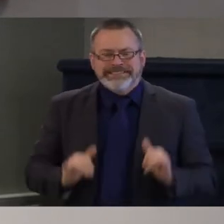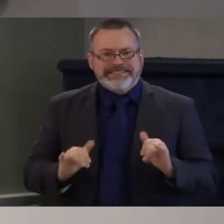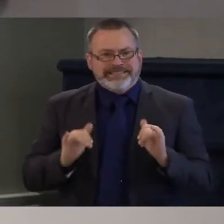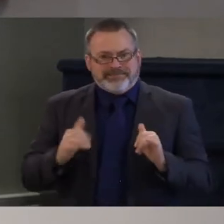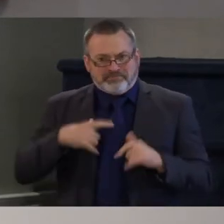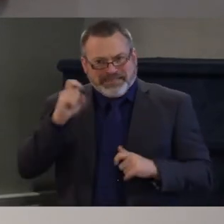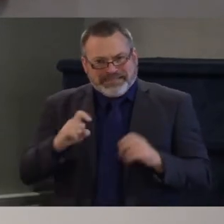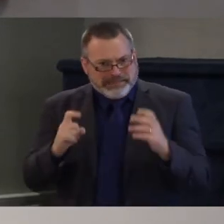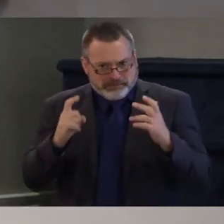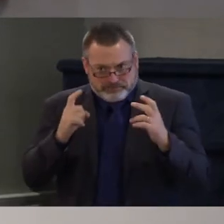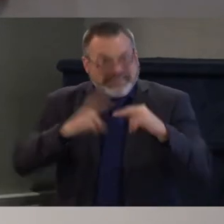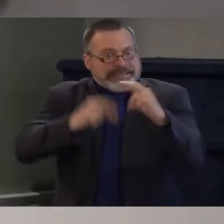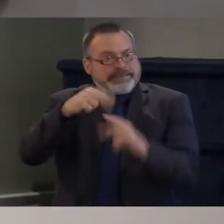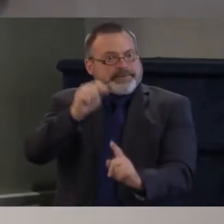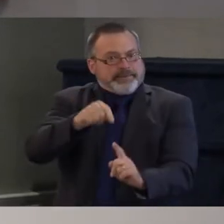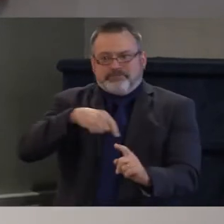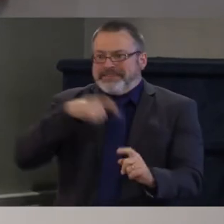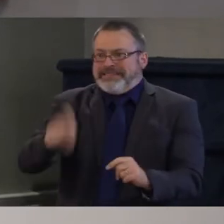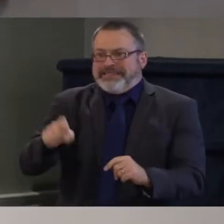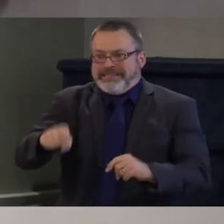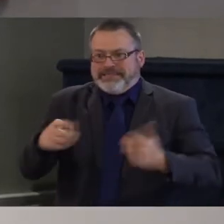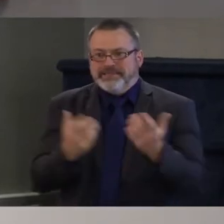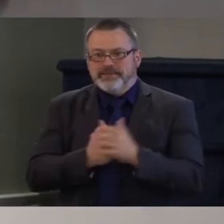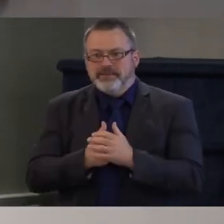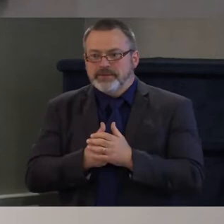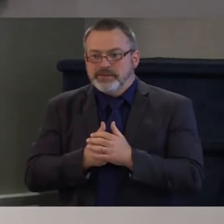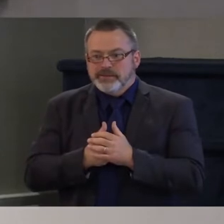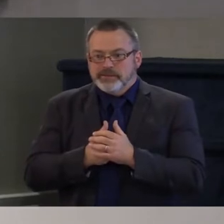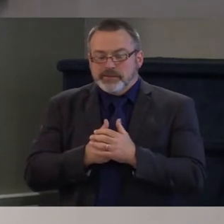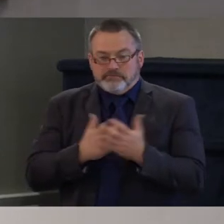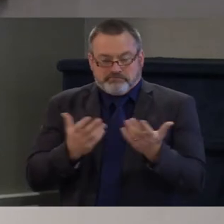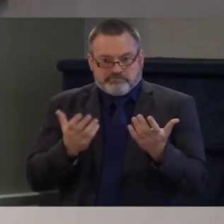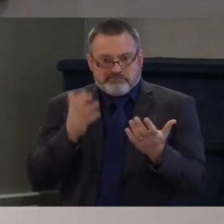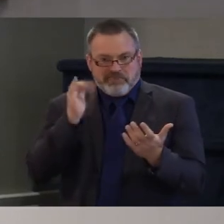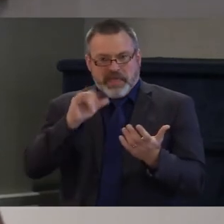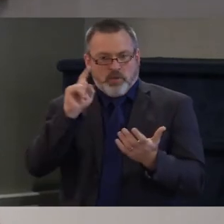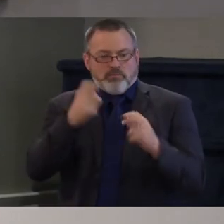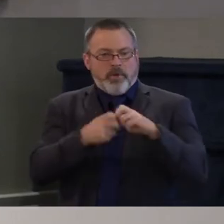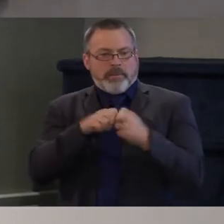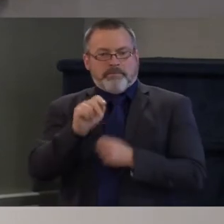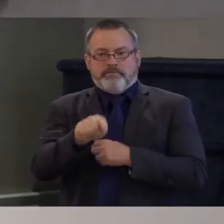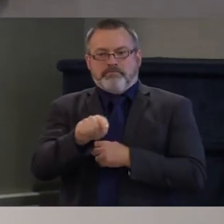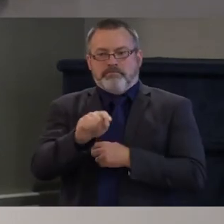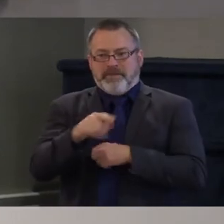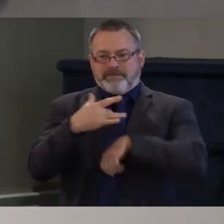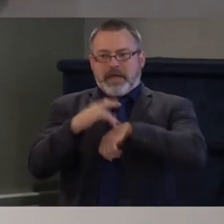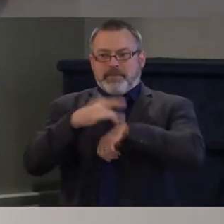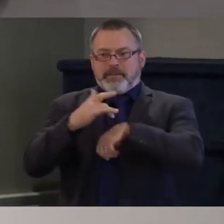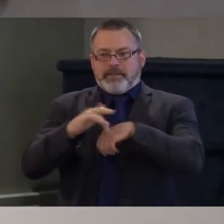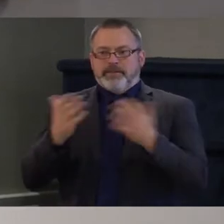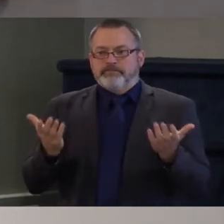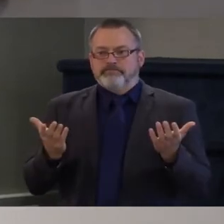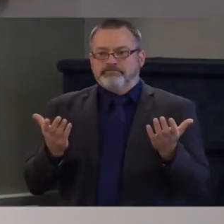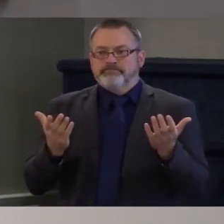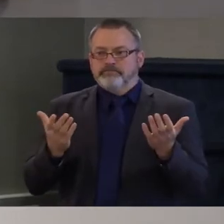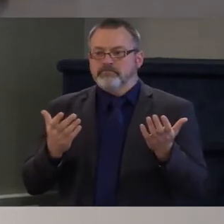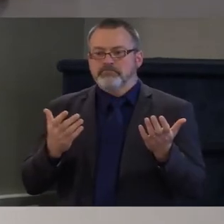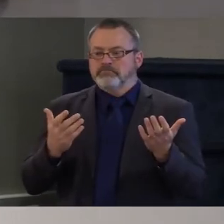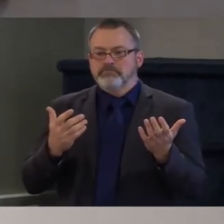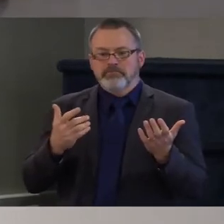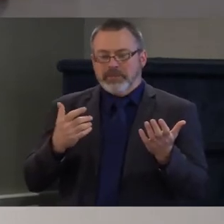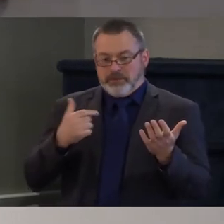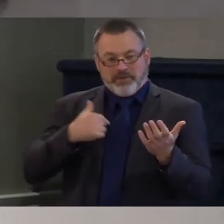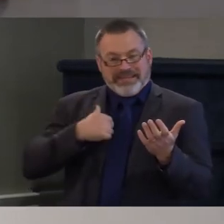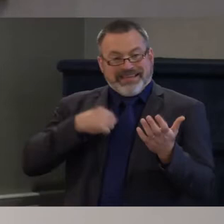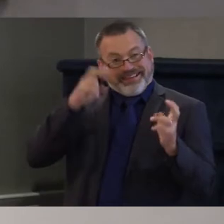all of these things are interrelated problems, and if we don't solve them with kind of a holistic umbrella, a bird's eye view,